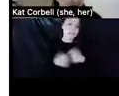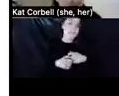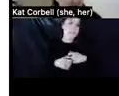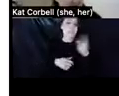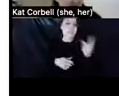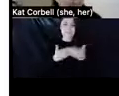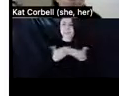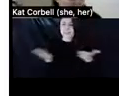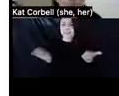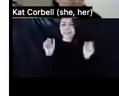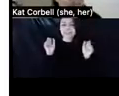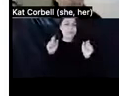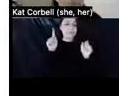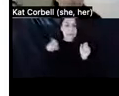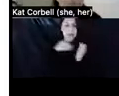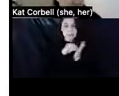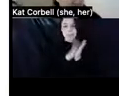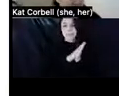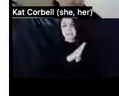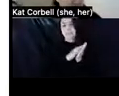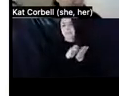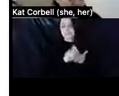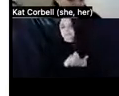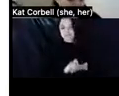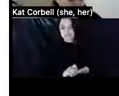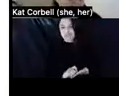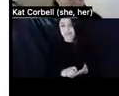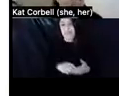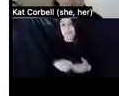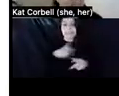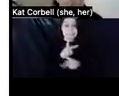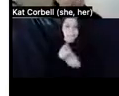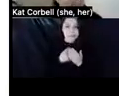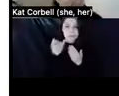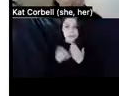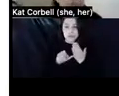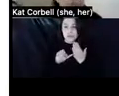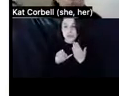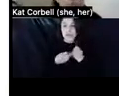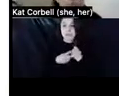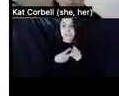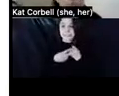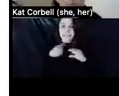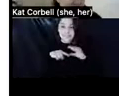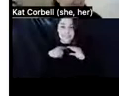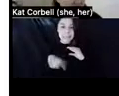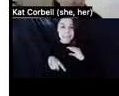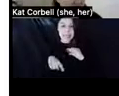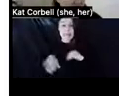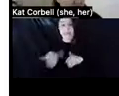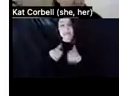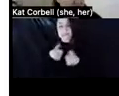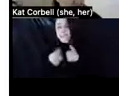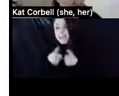can be put in writing. You can like take notes, keep a journal, save emails and text messages, take